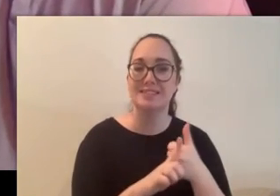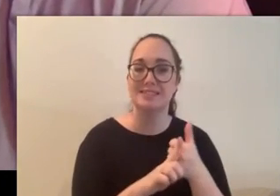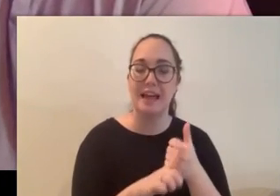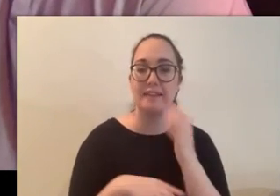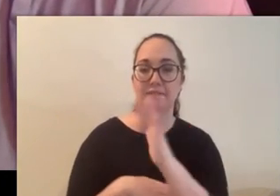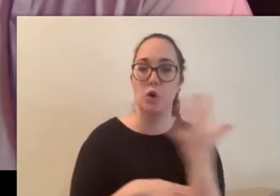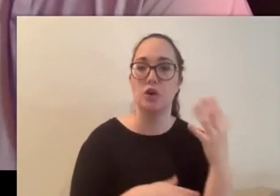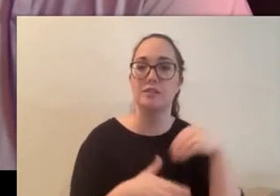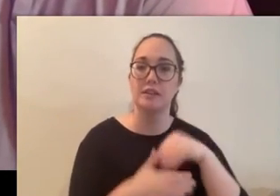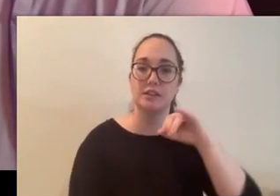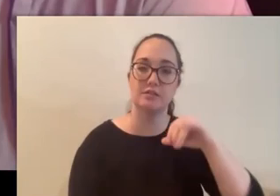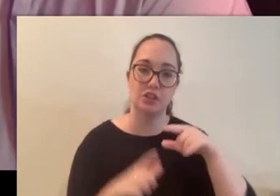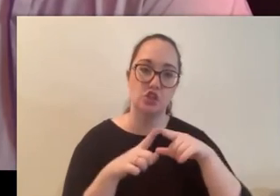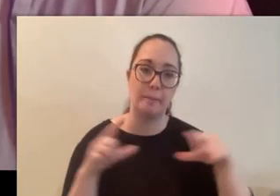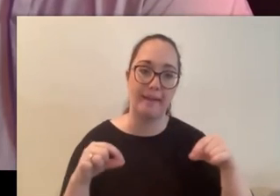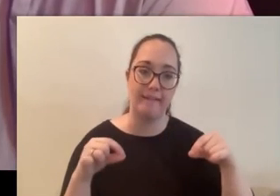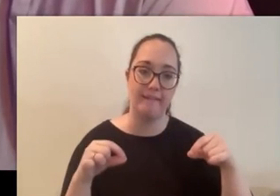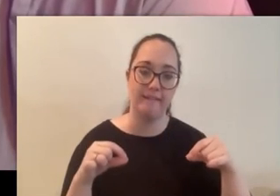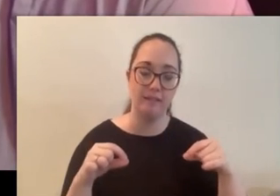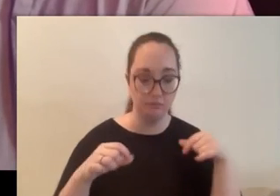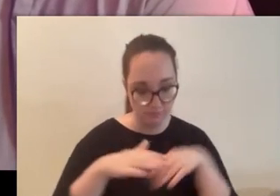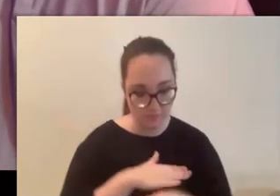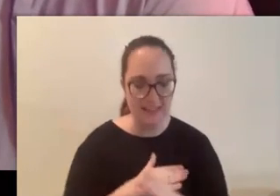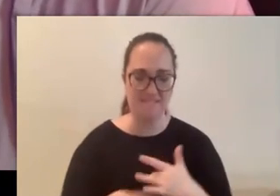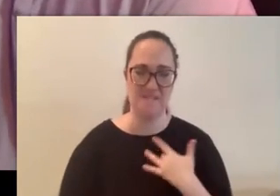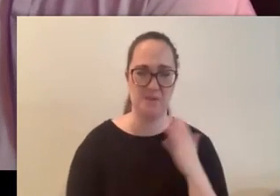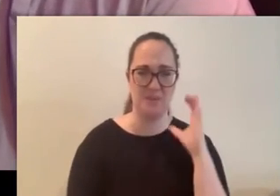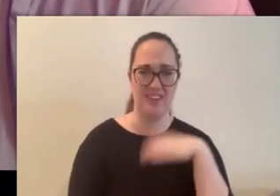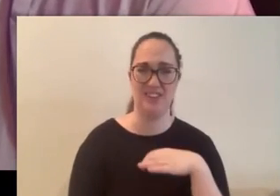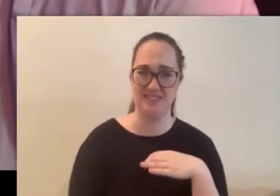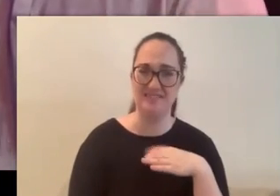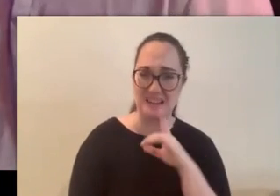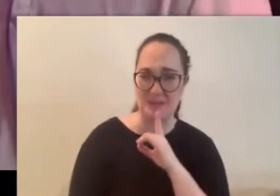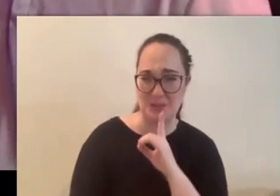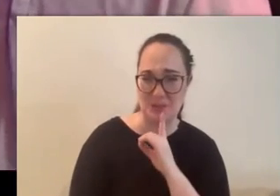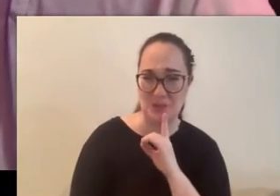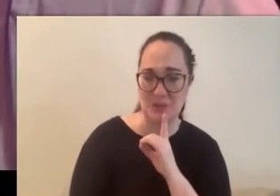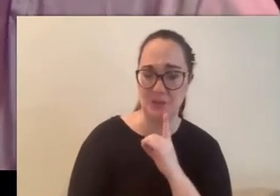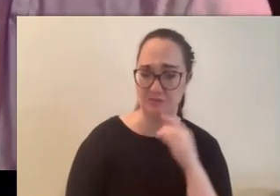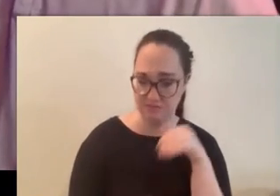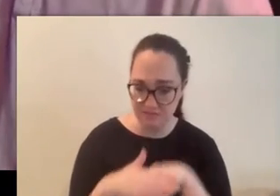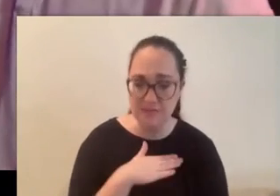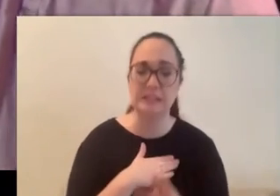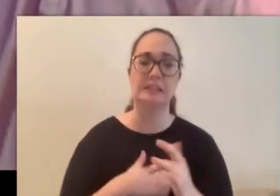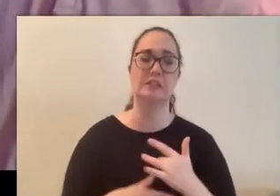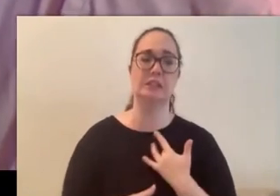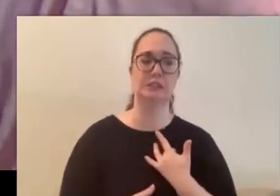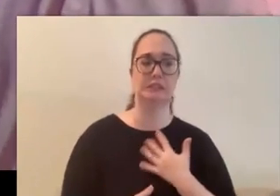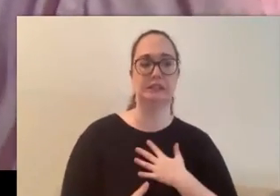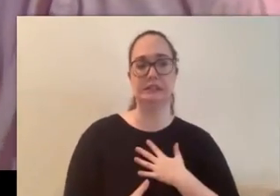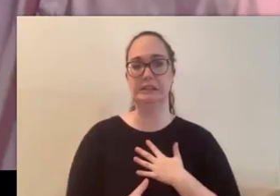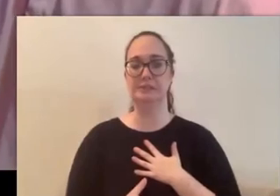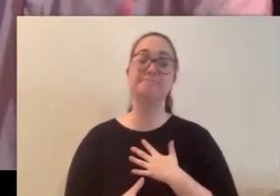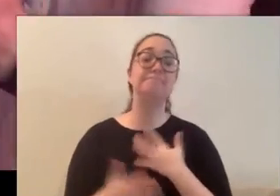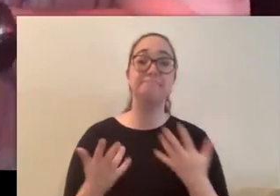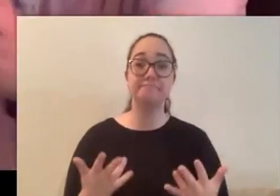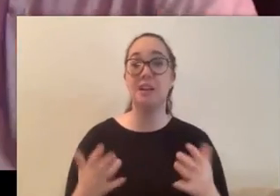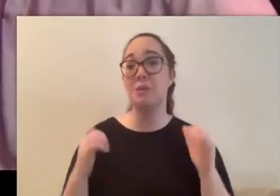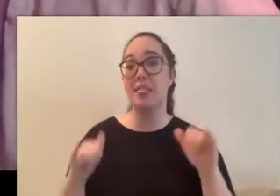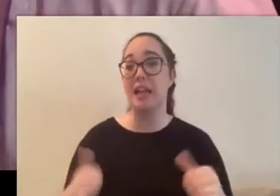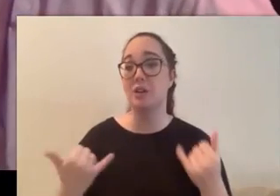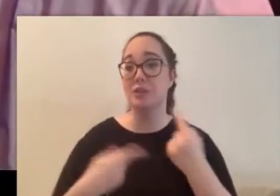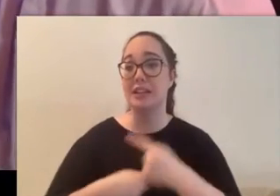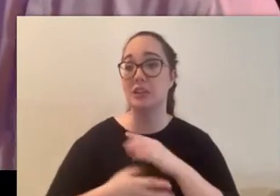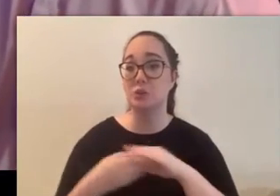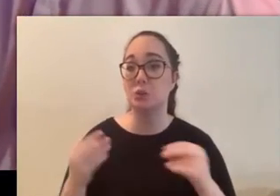different oh 100 it's got to feel really weird yeah so well i mean that that was today's tale um big again